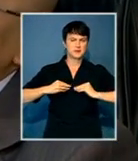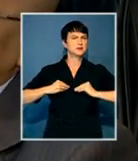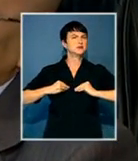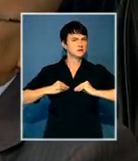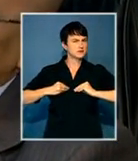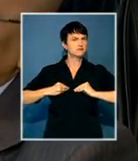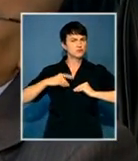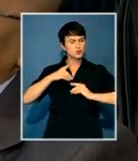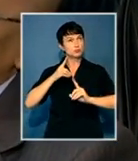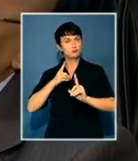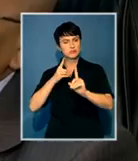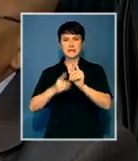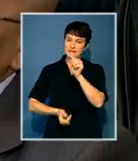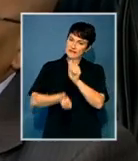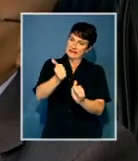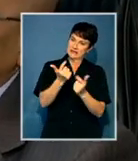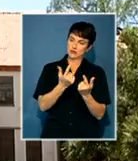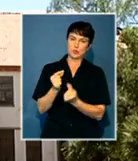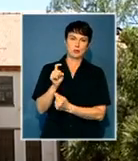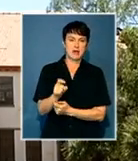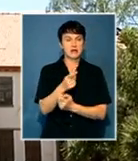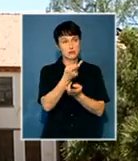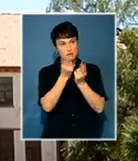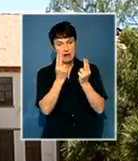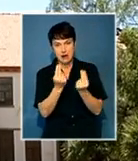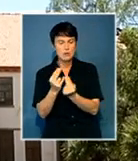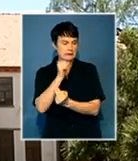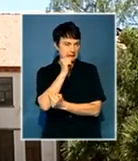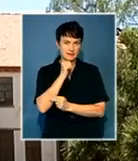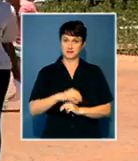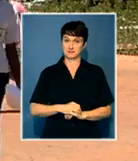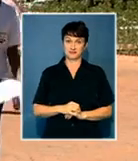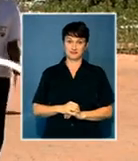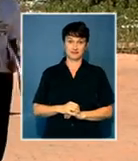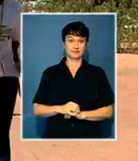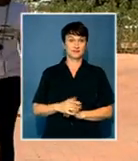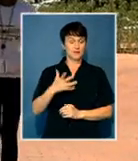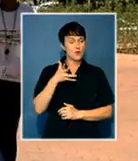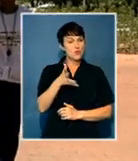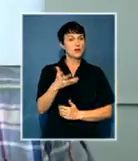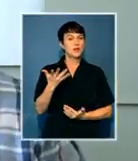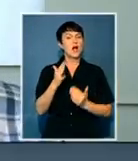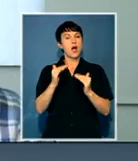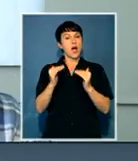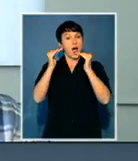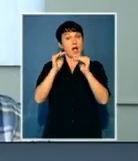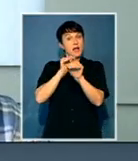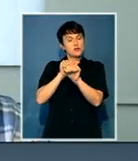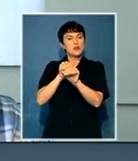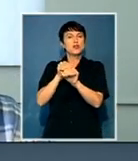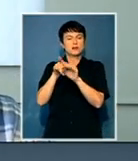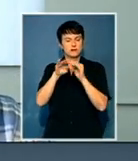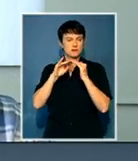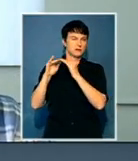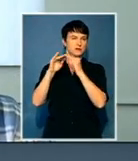the pioneers of the new university. Celebrating universal access to higher education. With the Higher Education